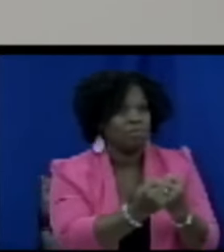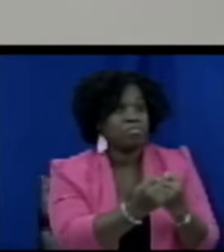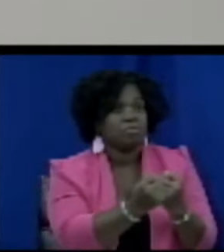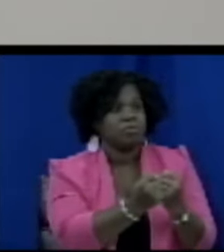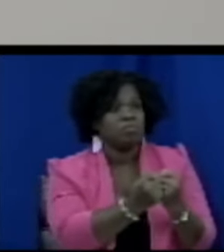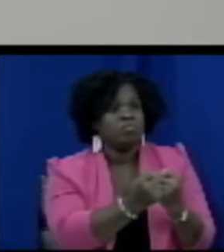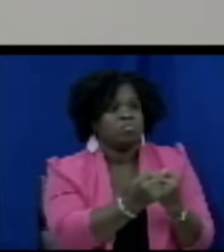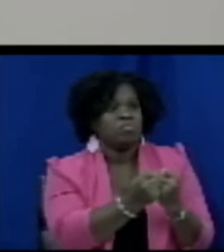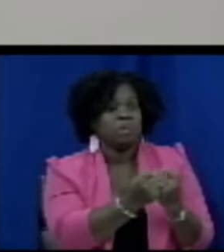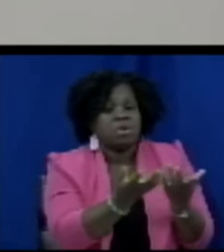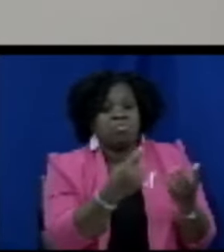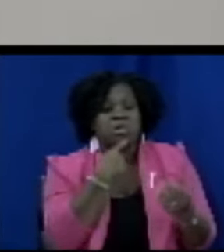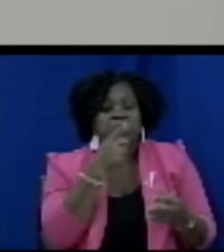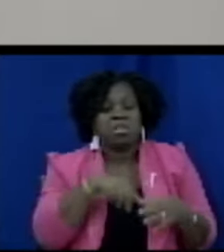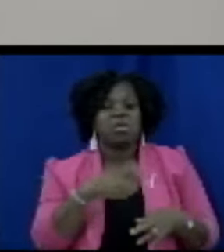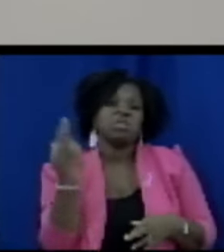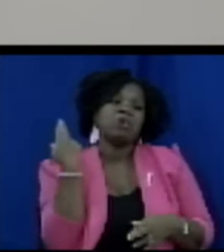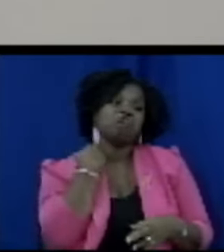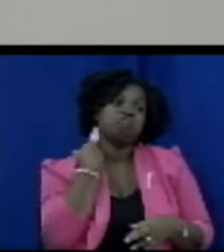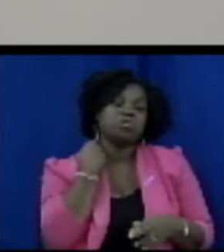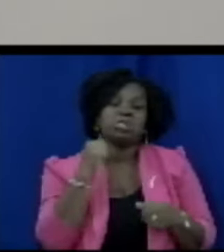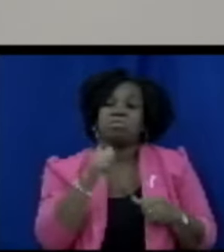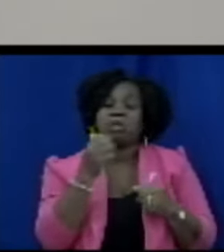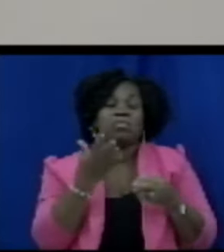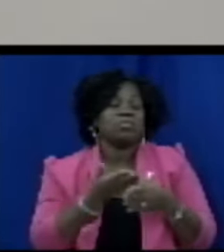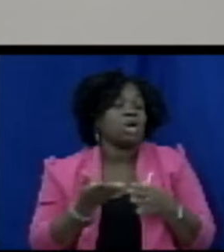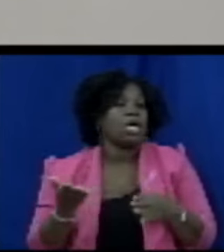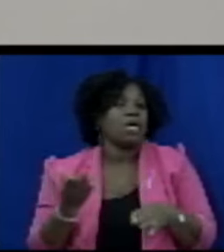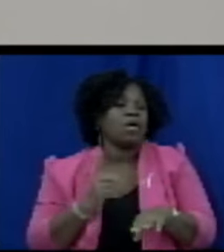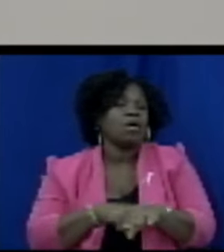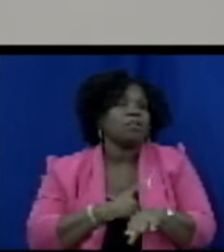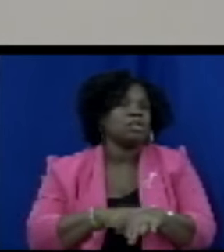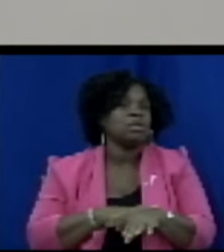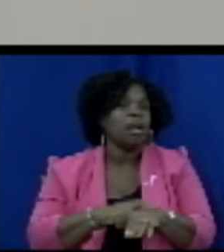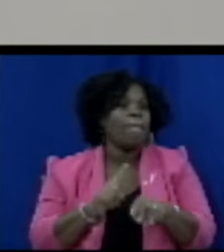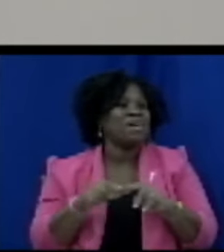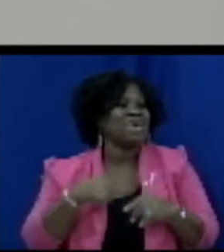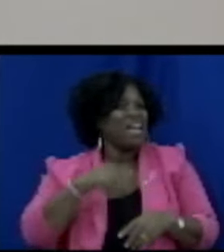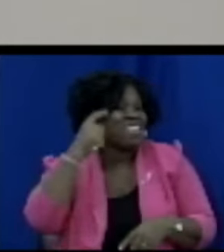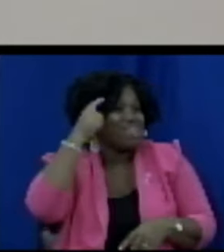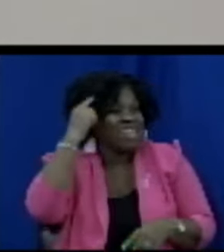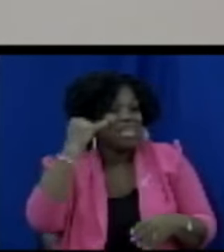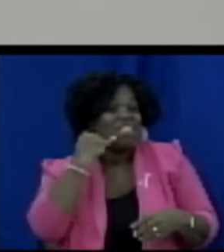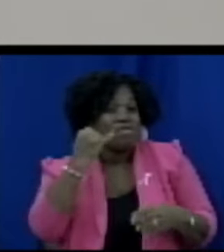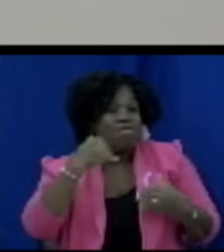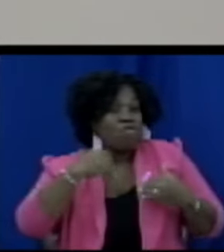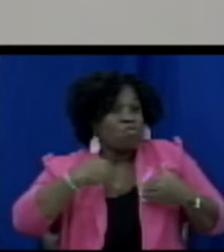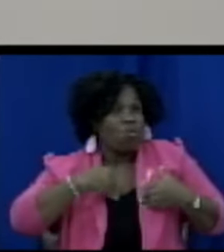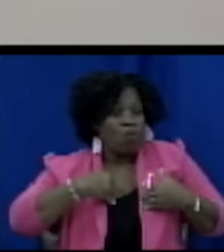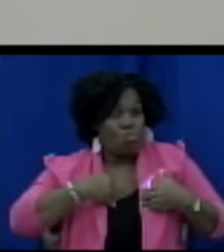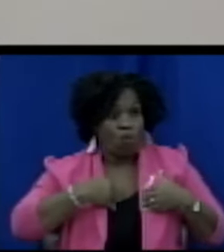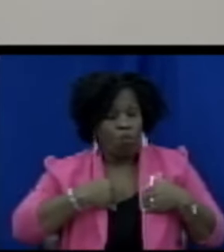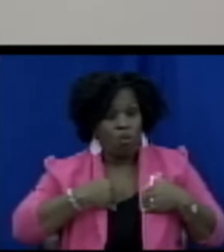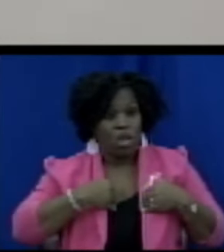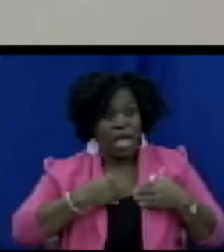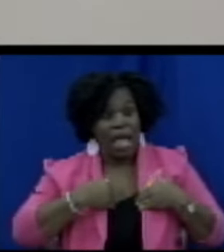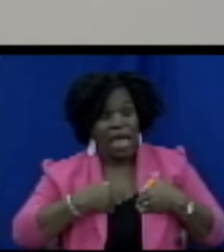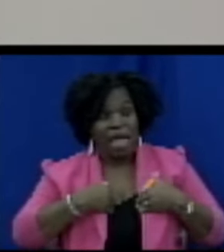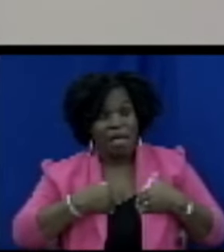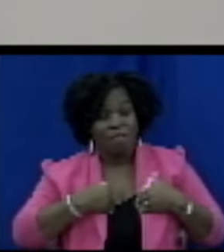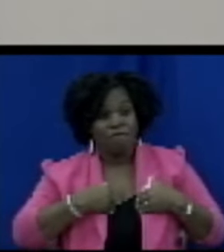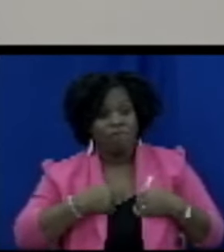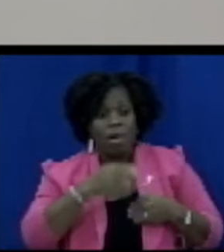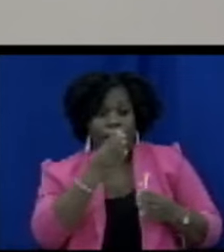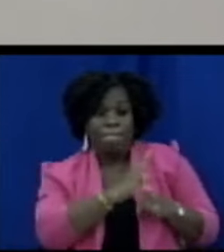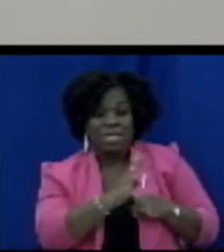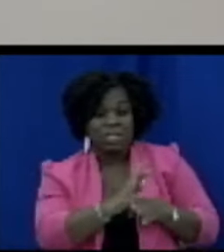resignation it can be done at any time but I think I think that if you're going to hold businesses to a certain standard and perhaps charge